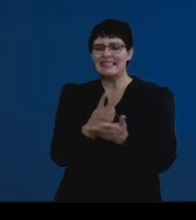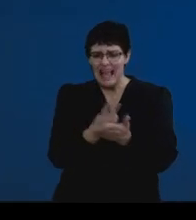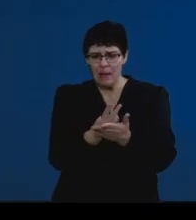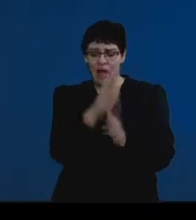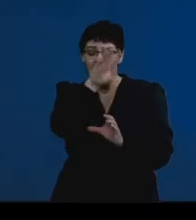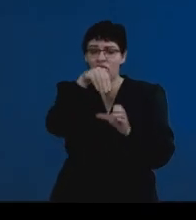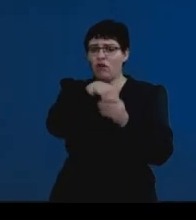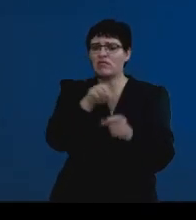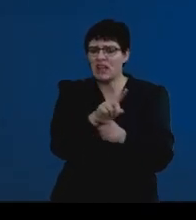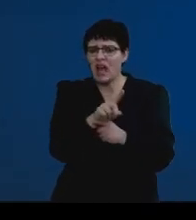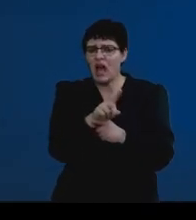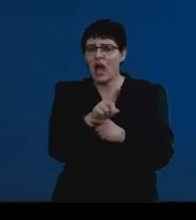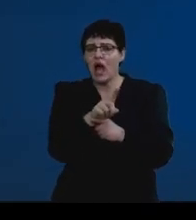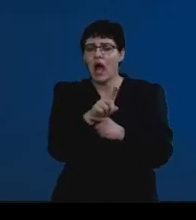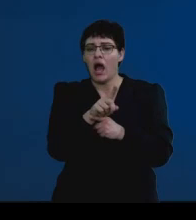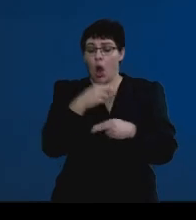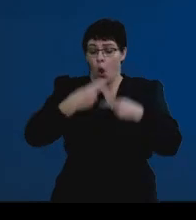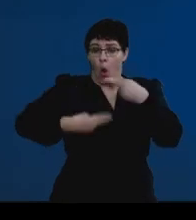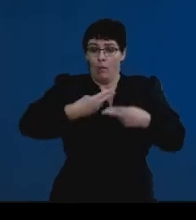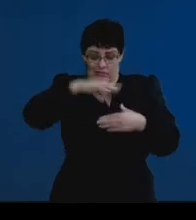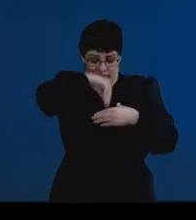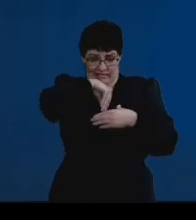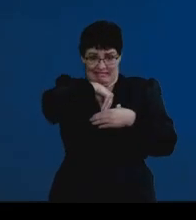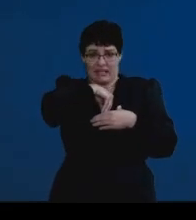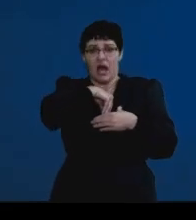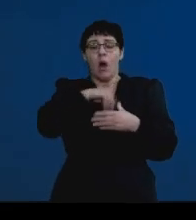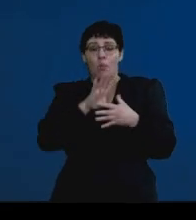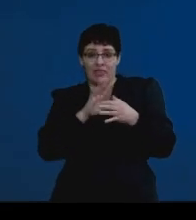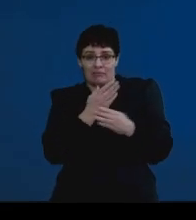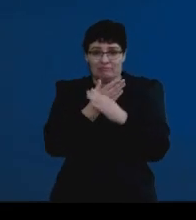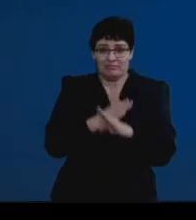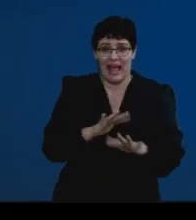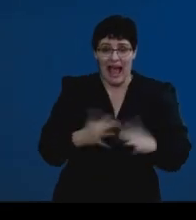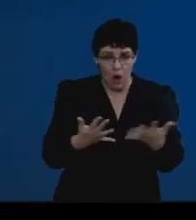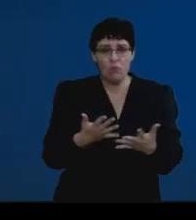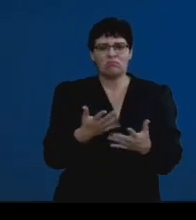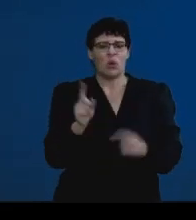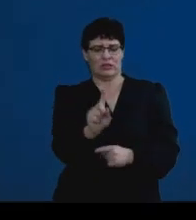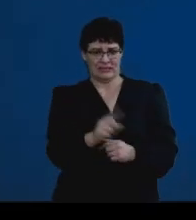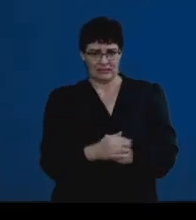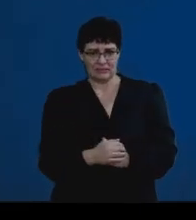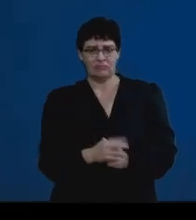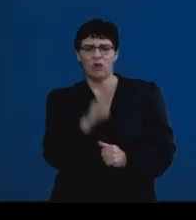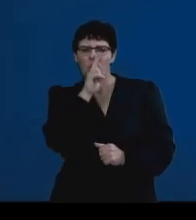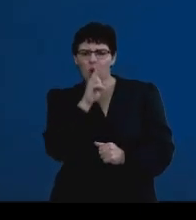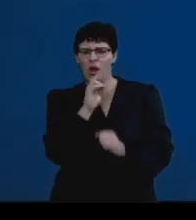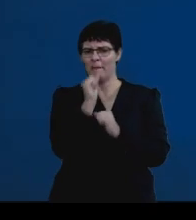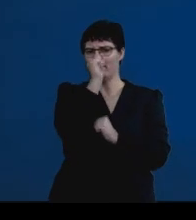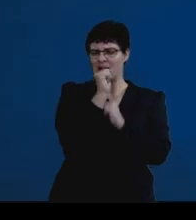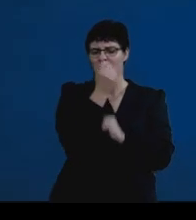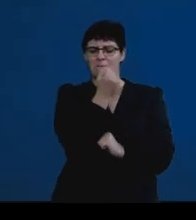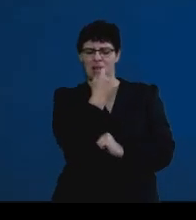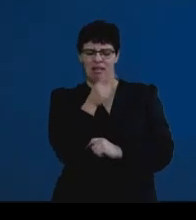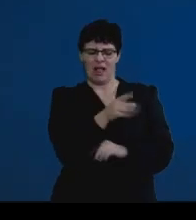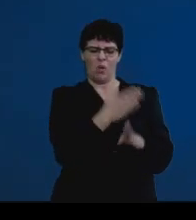what are the hormones that are involved in this? And so, guys, if we go back into the mechanism of the contraceptive pill,